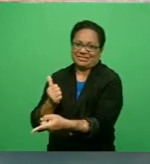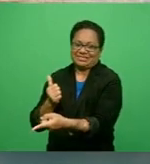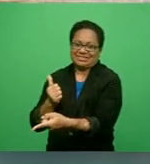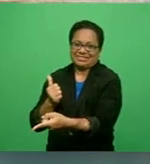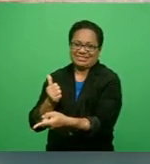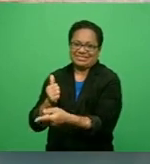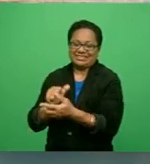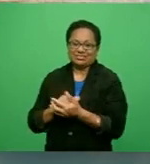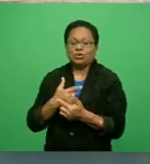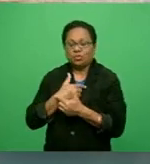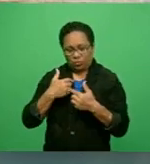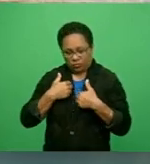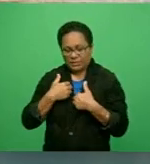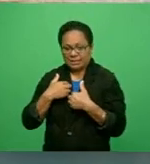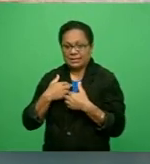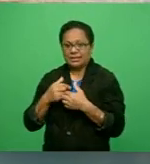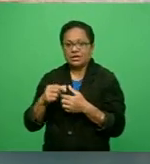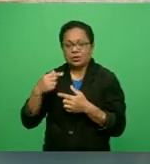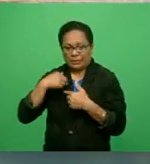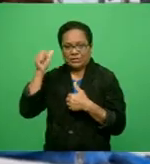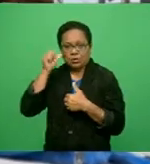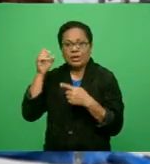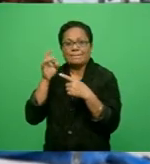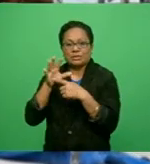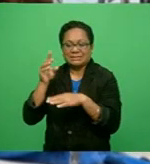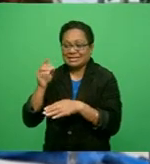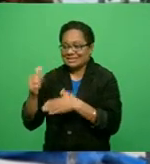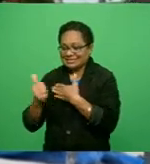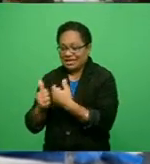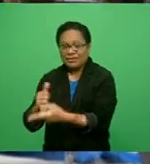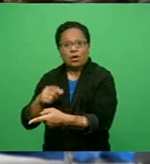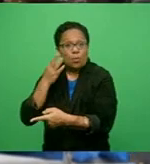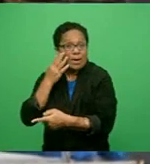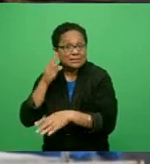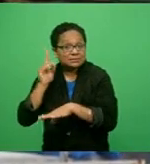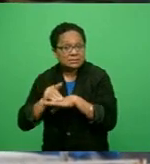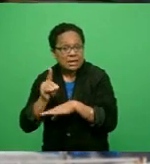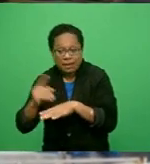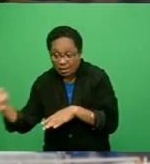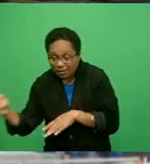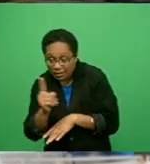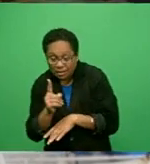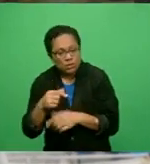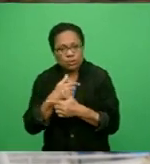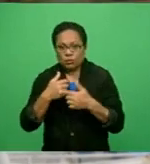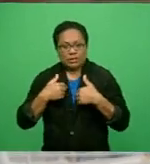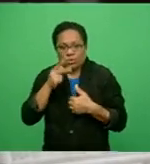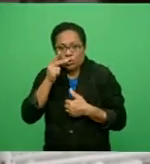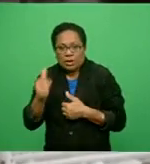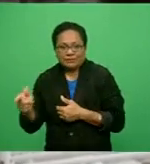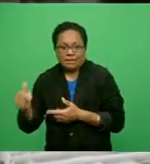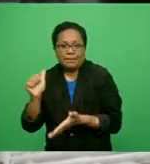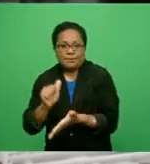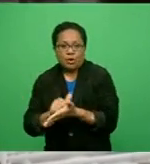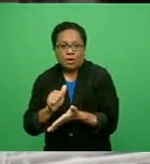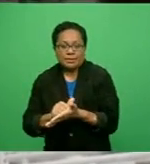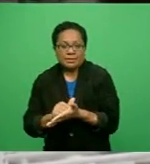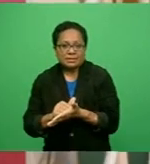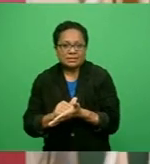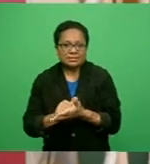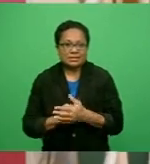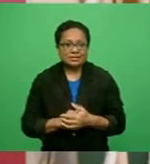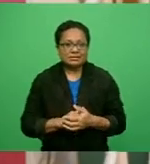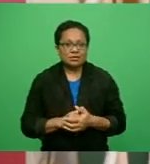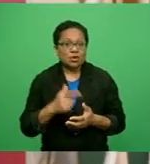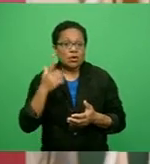for those who can say they are disabled. When we put a vessel, when we bring a vessel to operate, we have